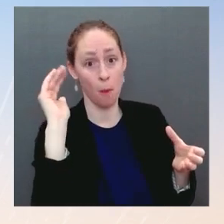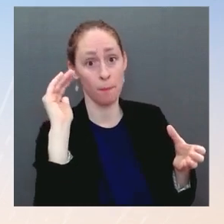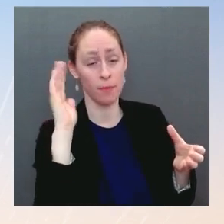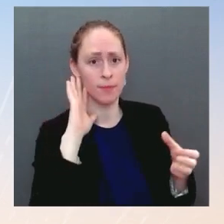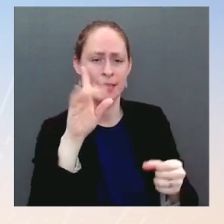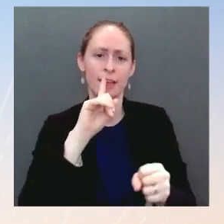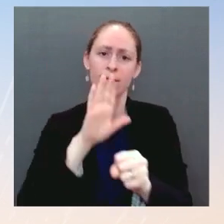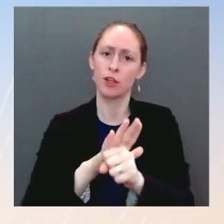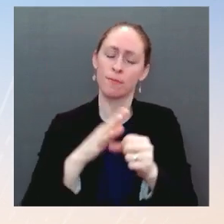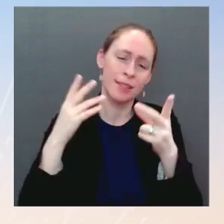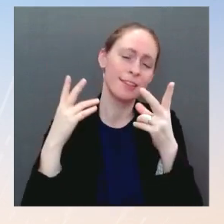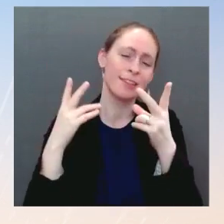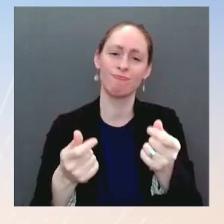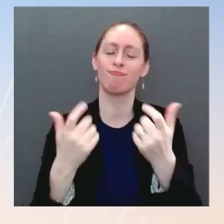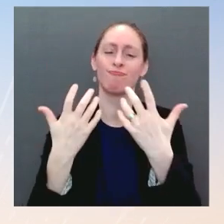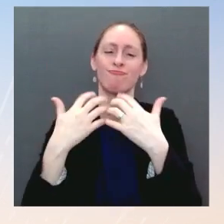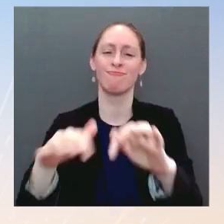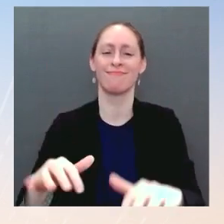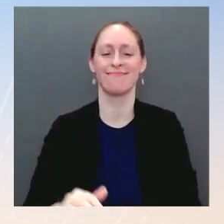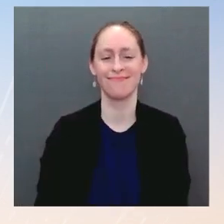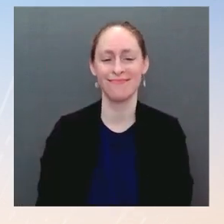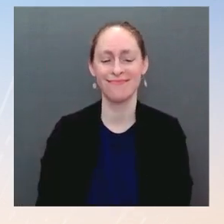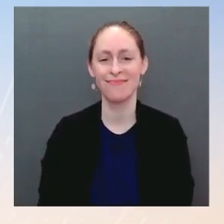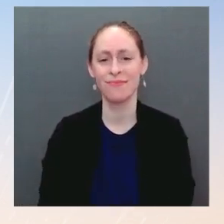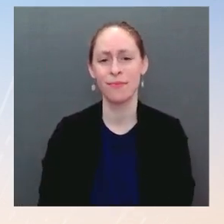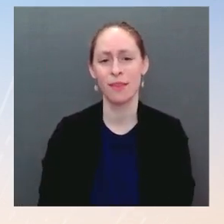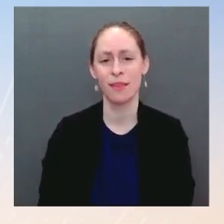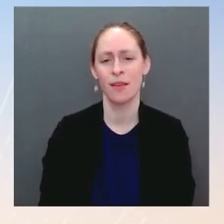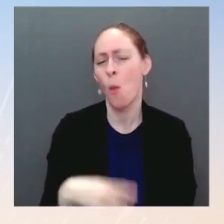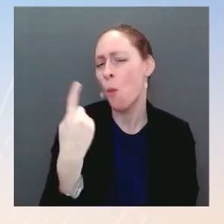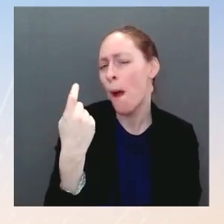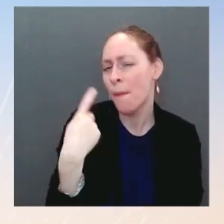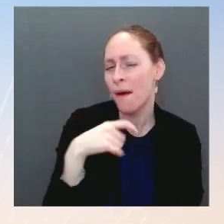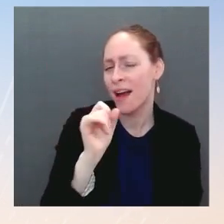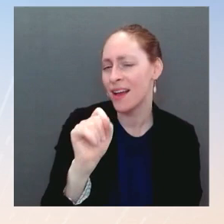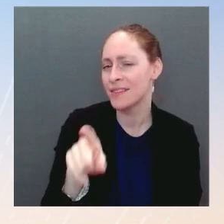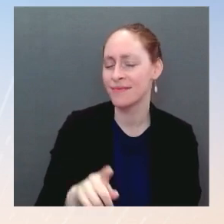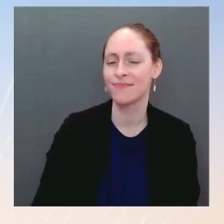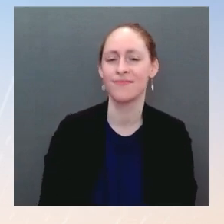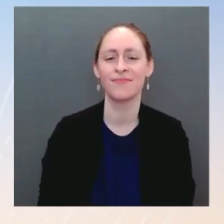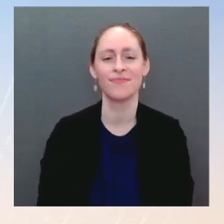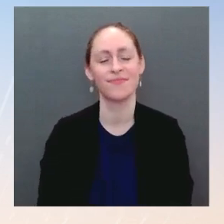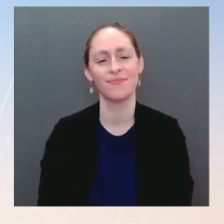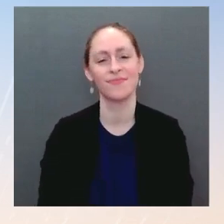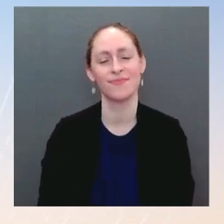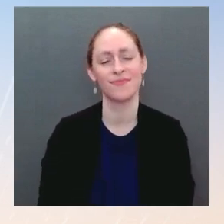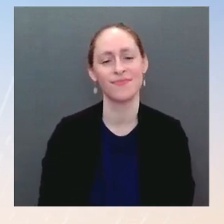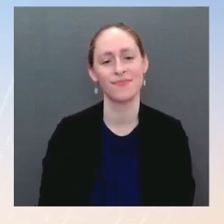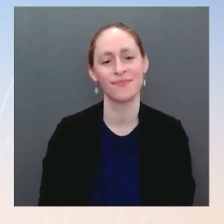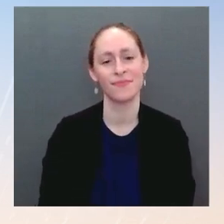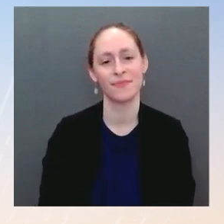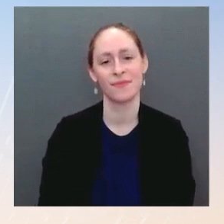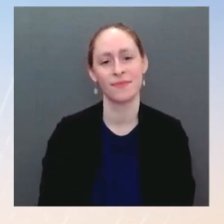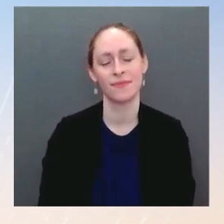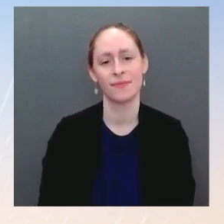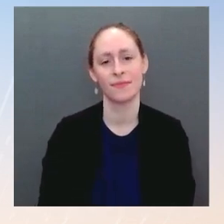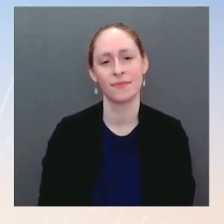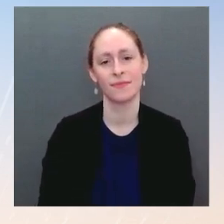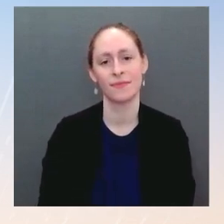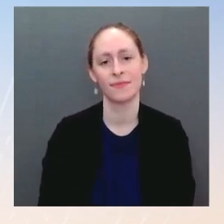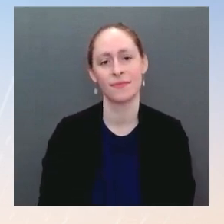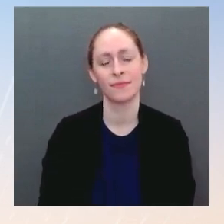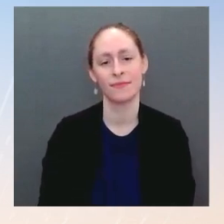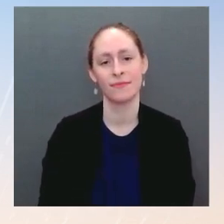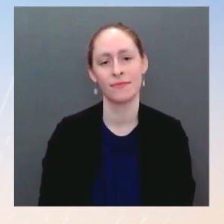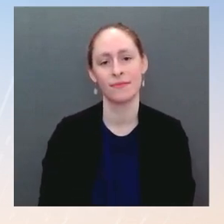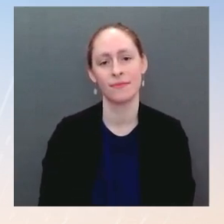question. He said at the news conference last week that he kind of underestimated the level of GOP pushback to him and his agenda.